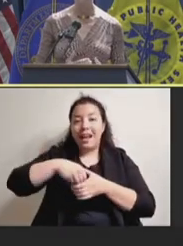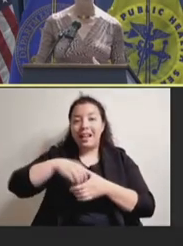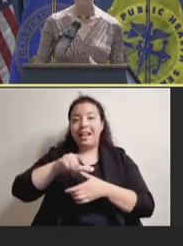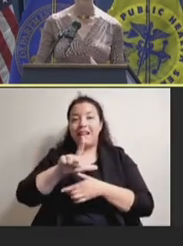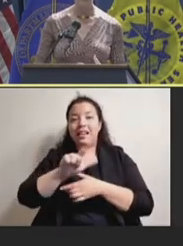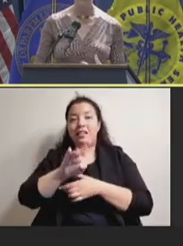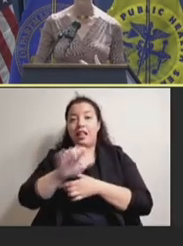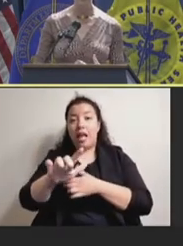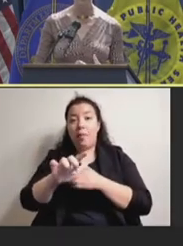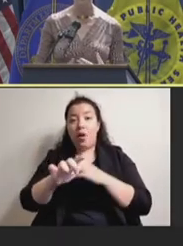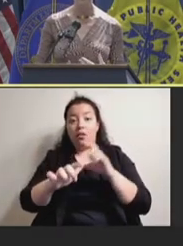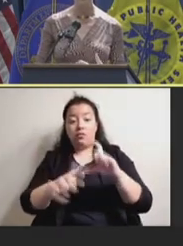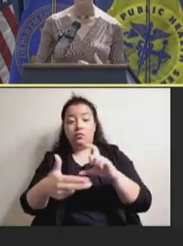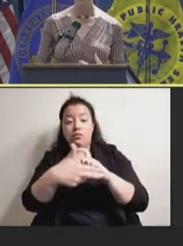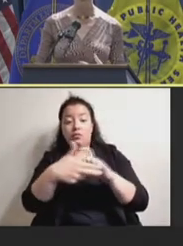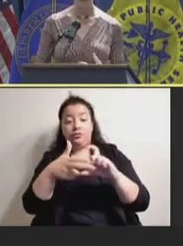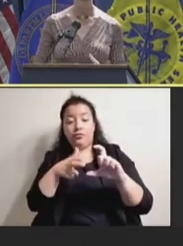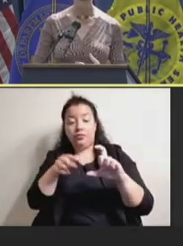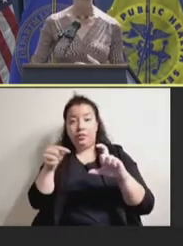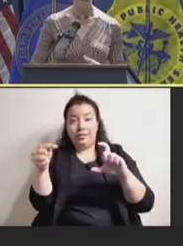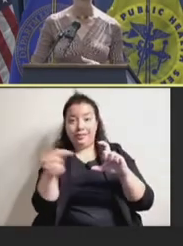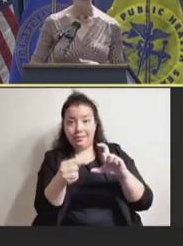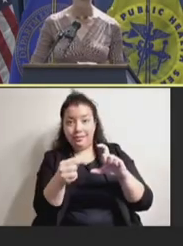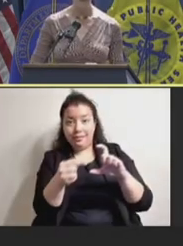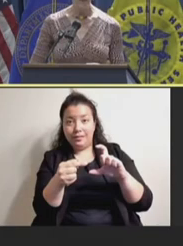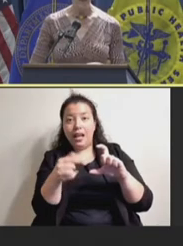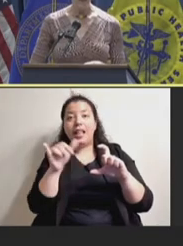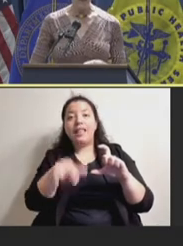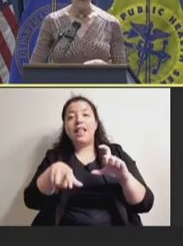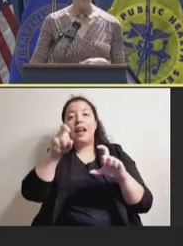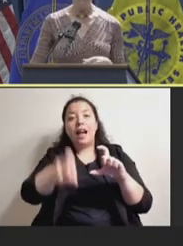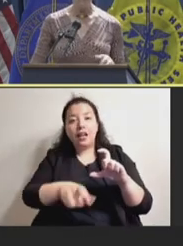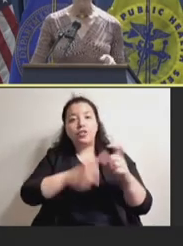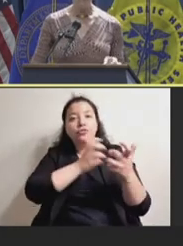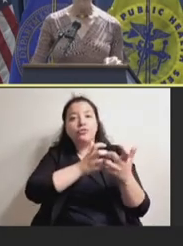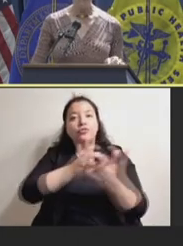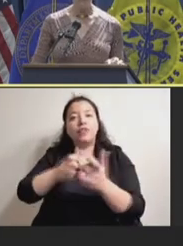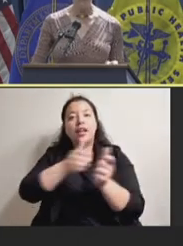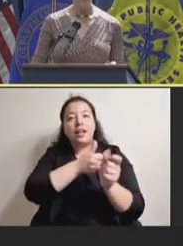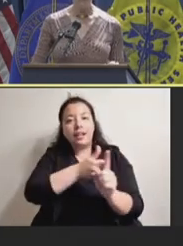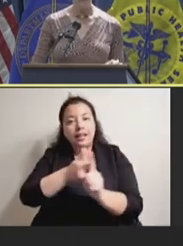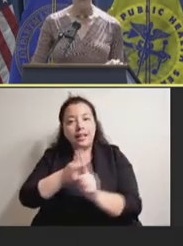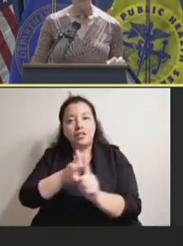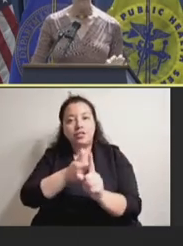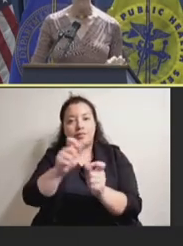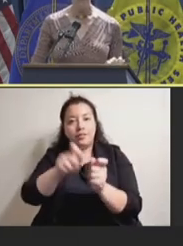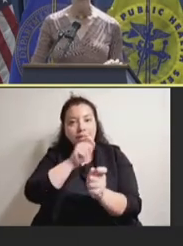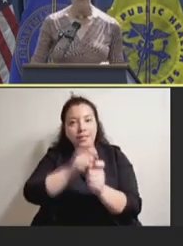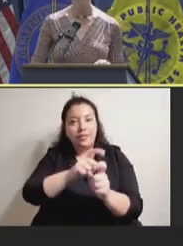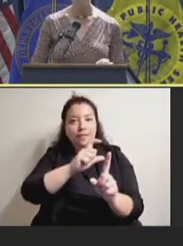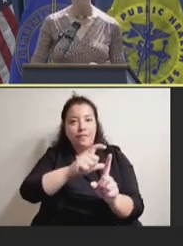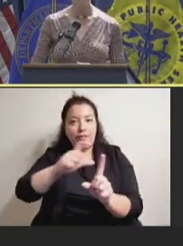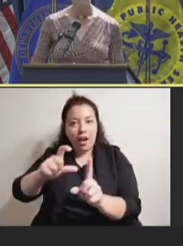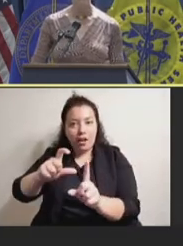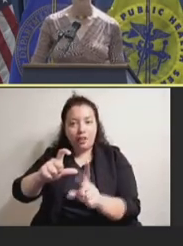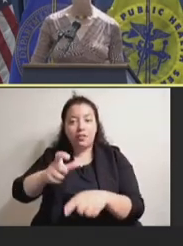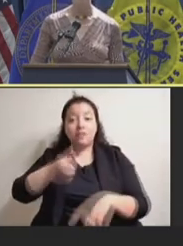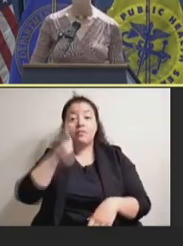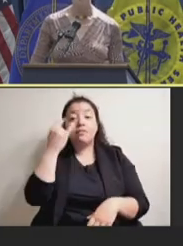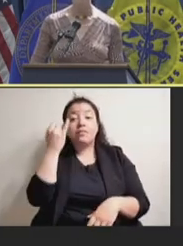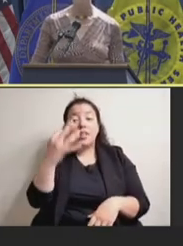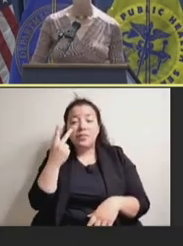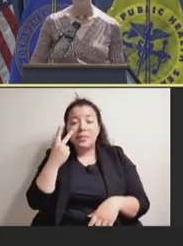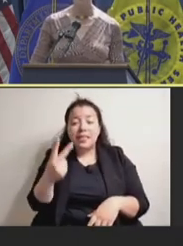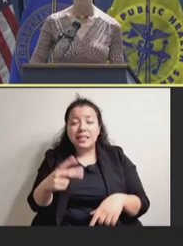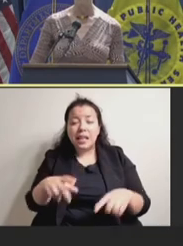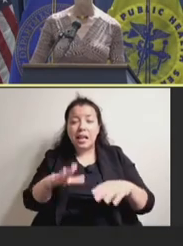it's important that it's at an individual vial level. And if you look at the graphics across the bottom of this